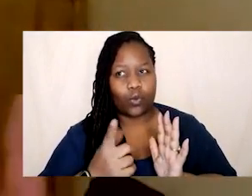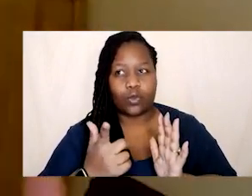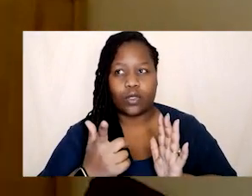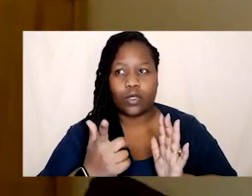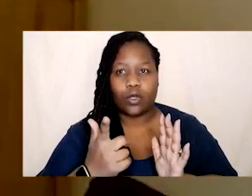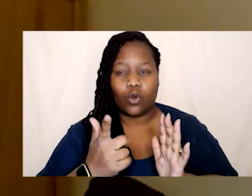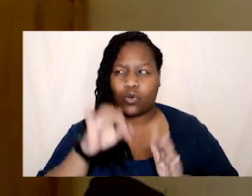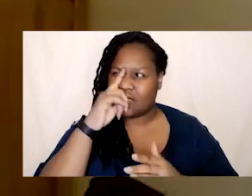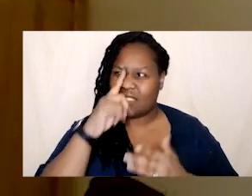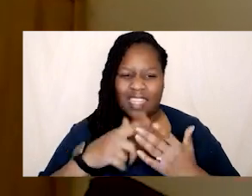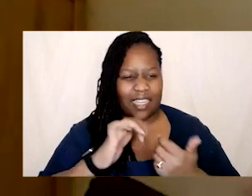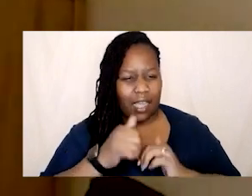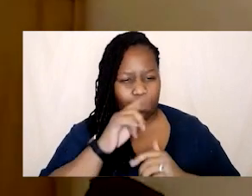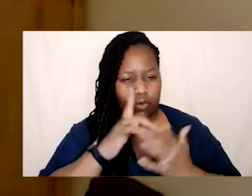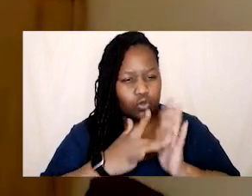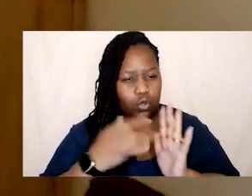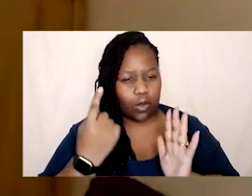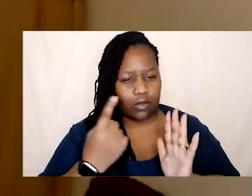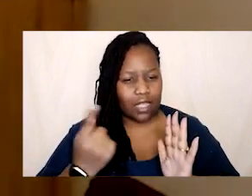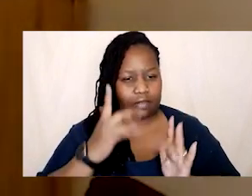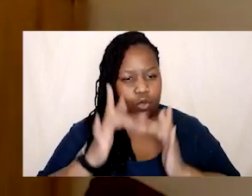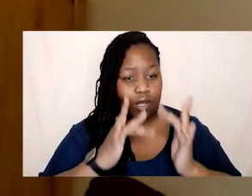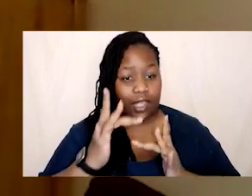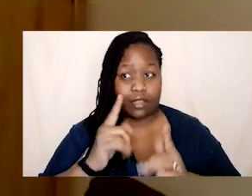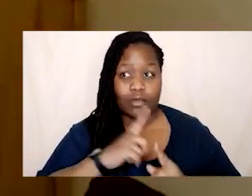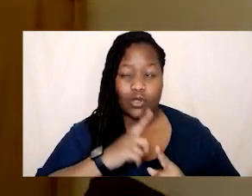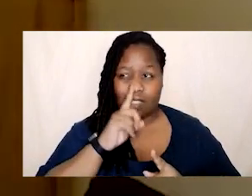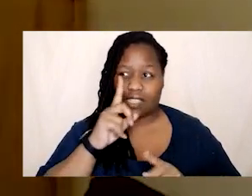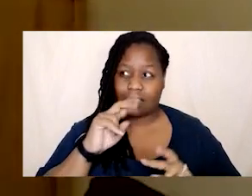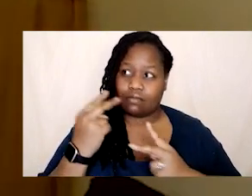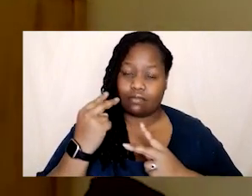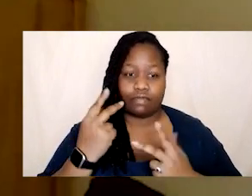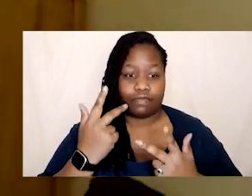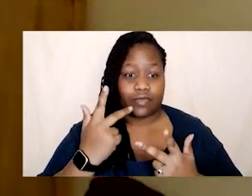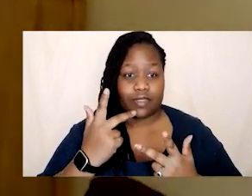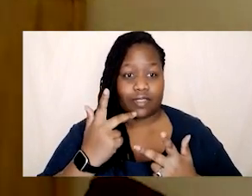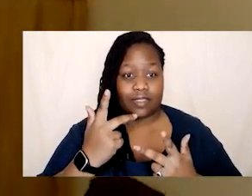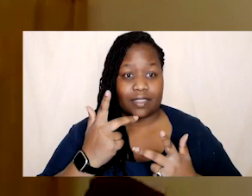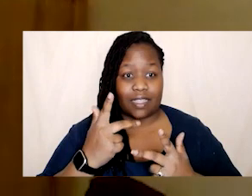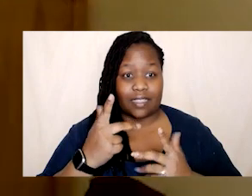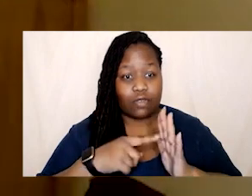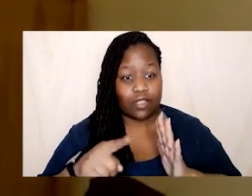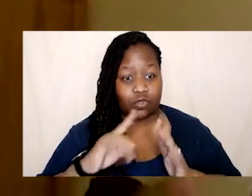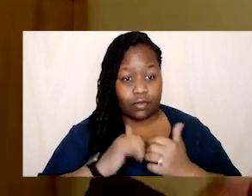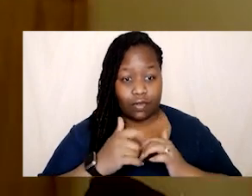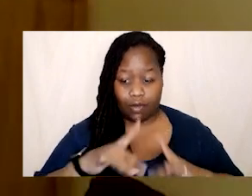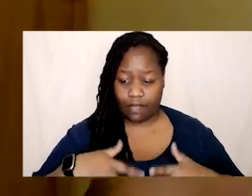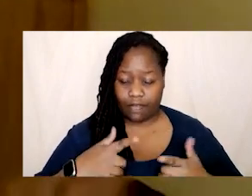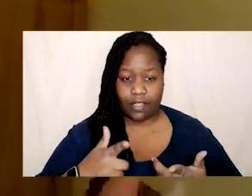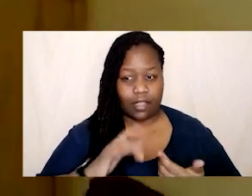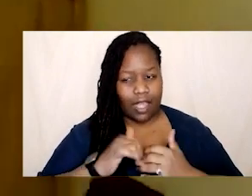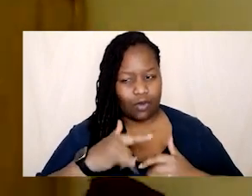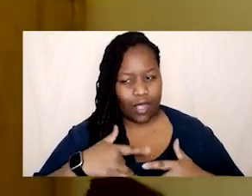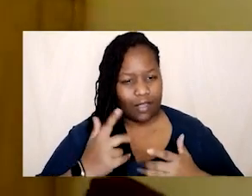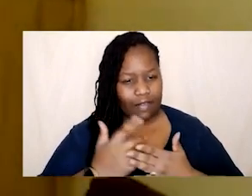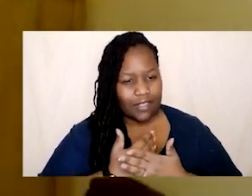how we're going to show up online and i think because that's a reflection of how i feel personally right and how i feel very kind of unsafe but also knowing that like the